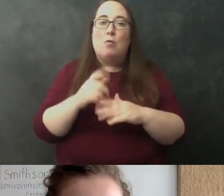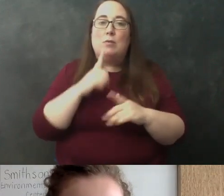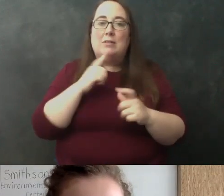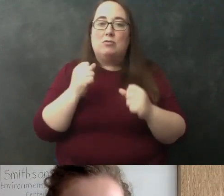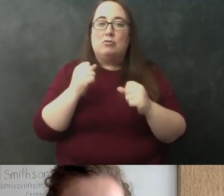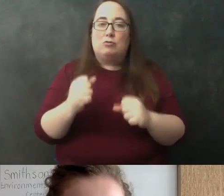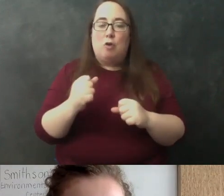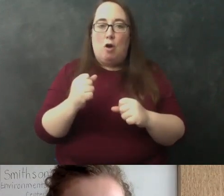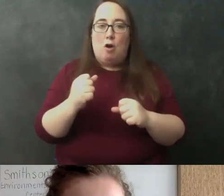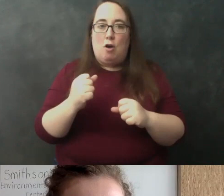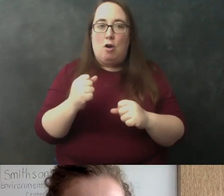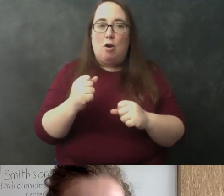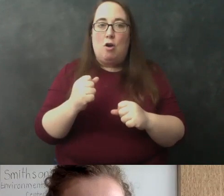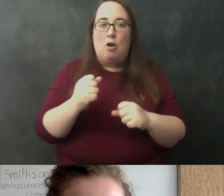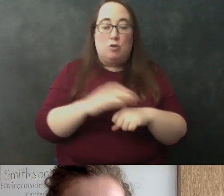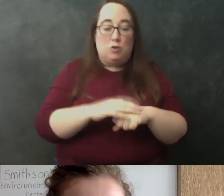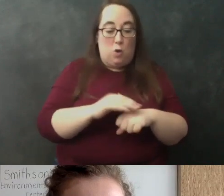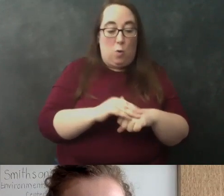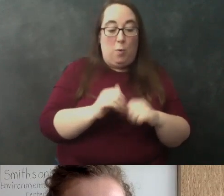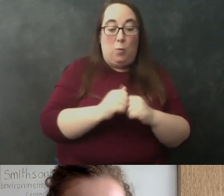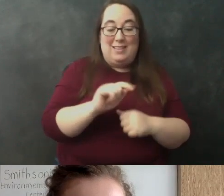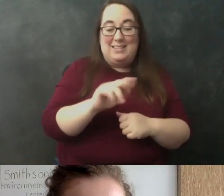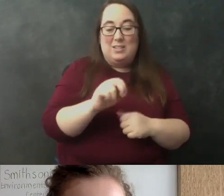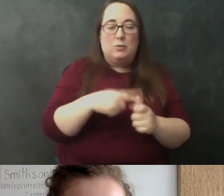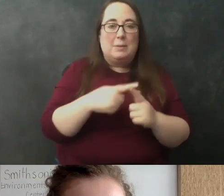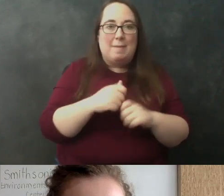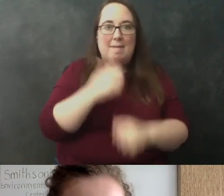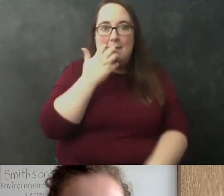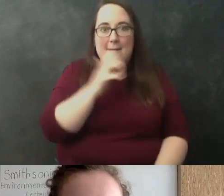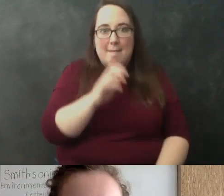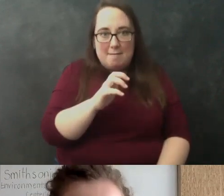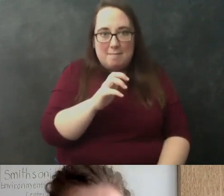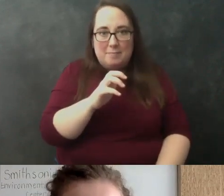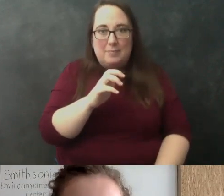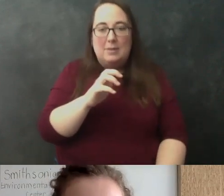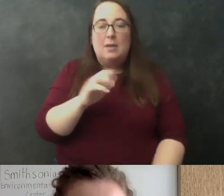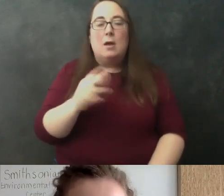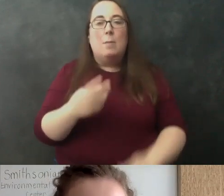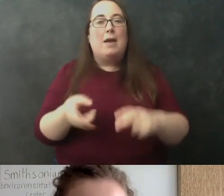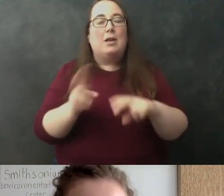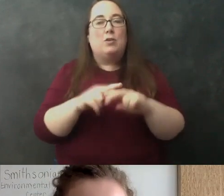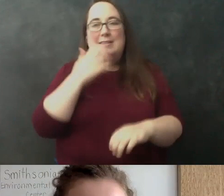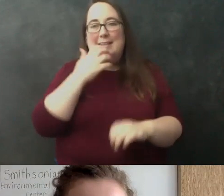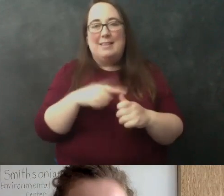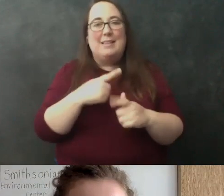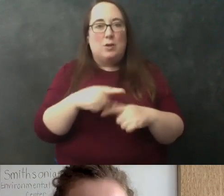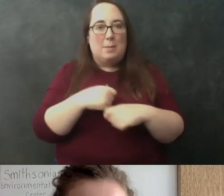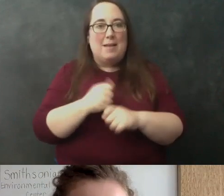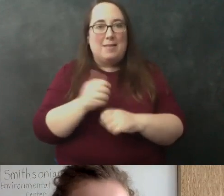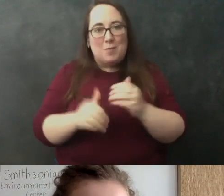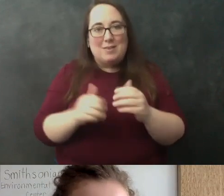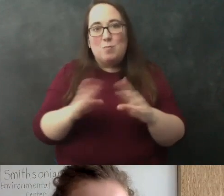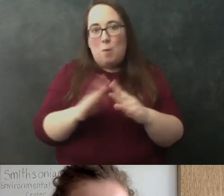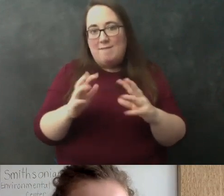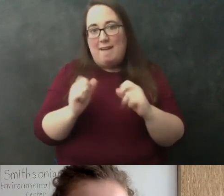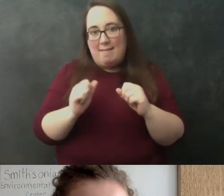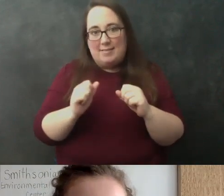into one tube with the tissue and then we heat it up and be by increasing the amount of heat you can actually make the process go faster and make